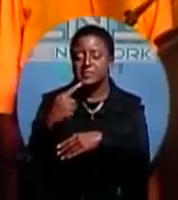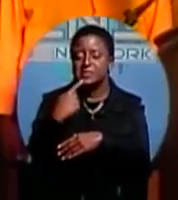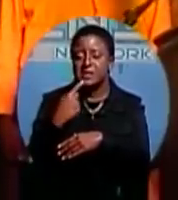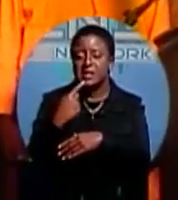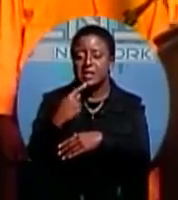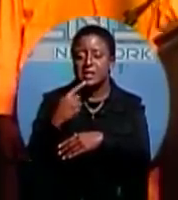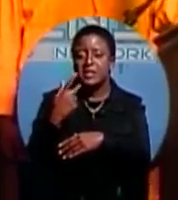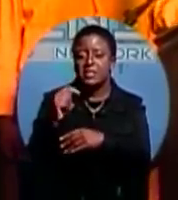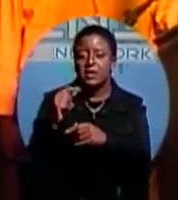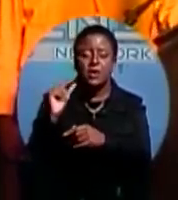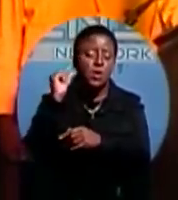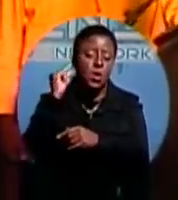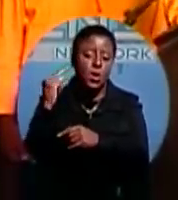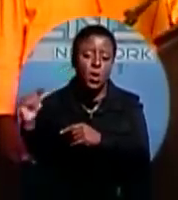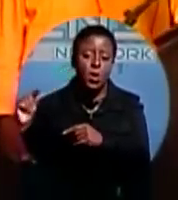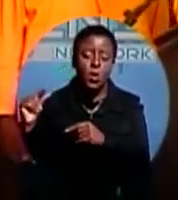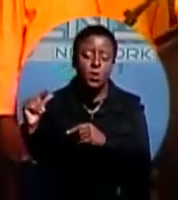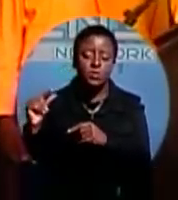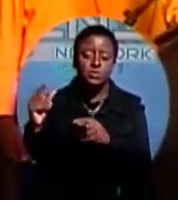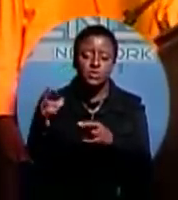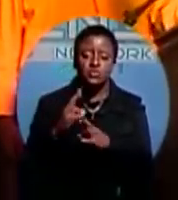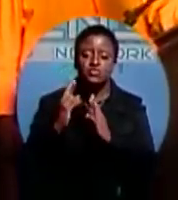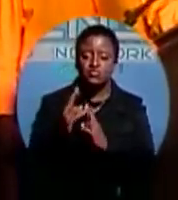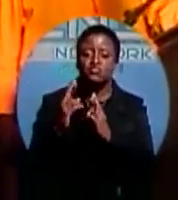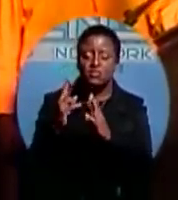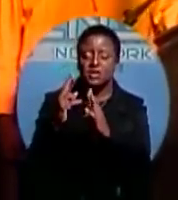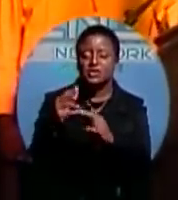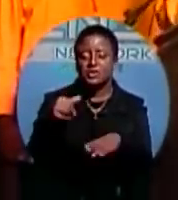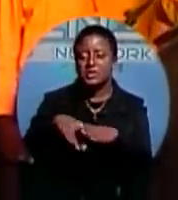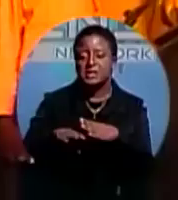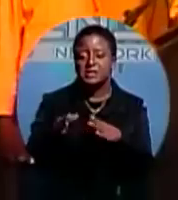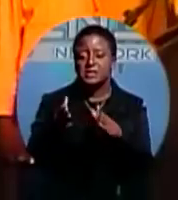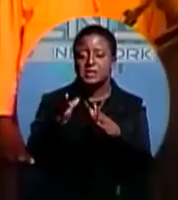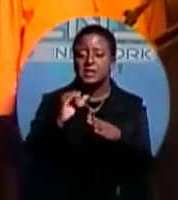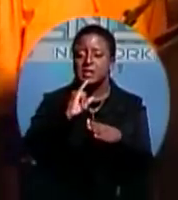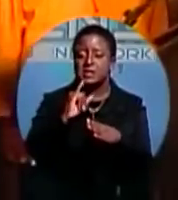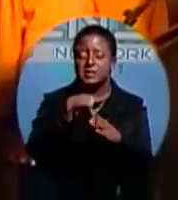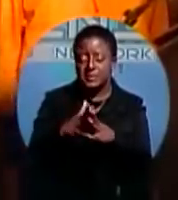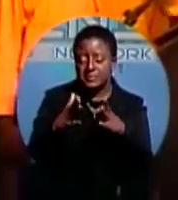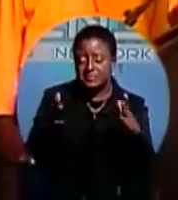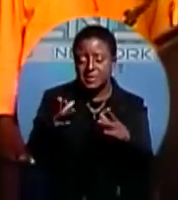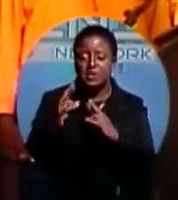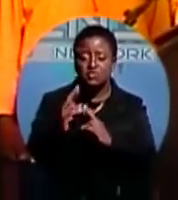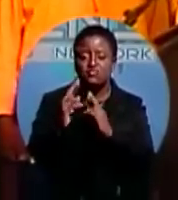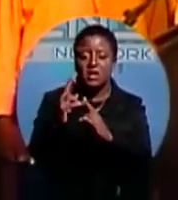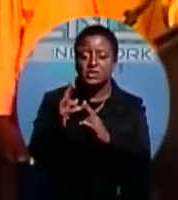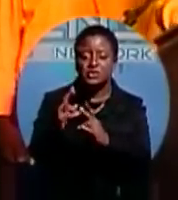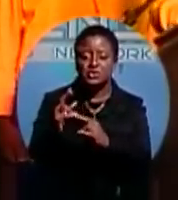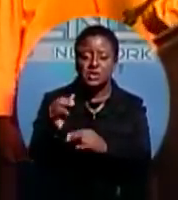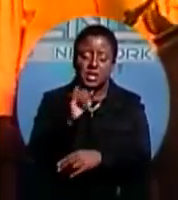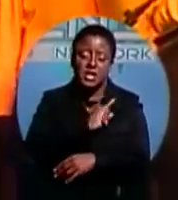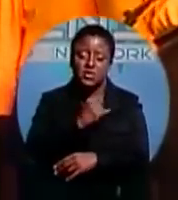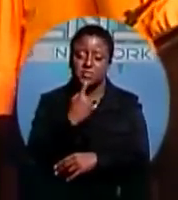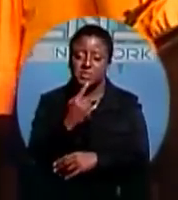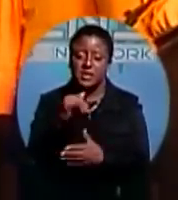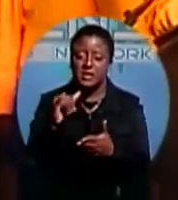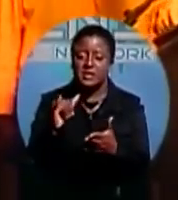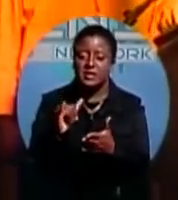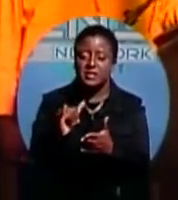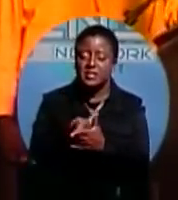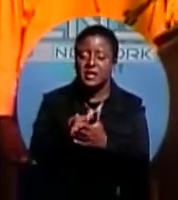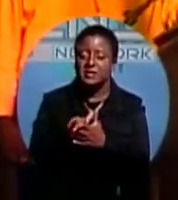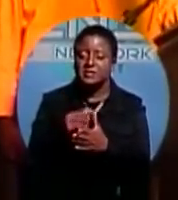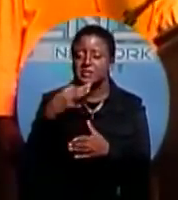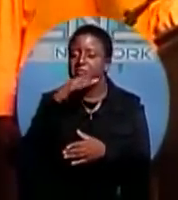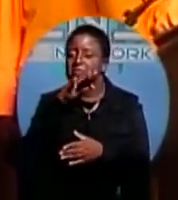a gigantic rush. So Ingham turned around and said, all of you, that's an illusion. A hologram, that's